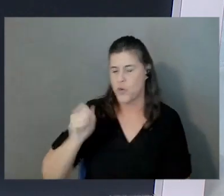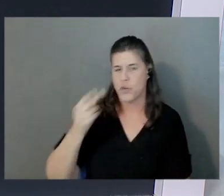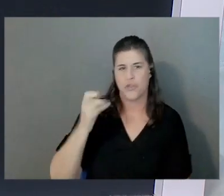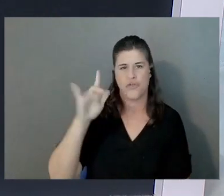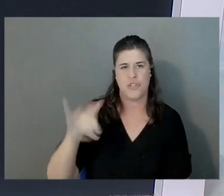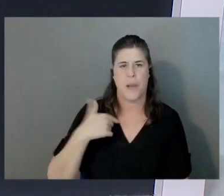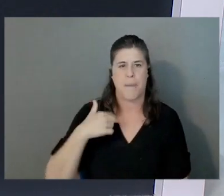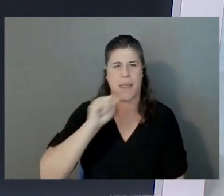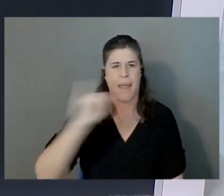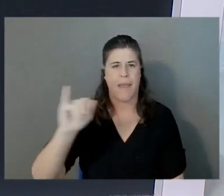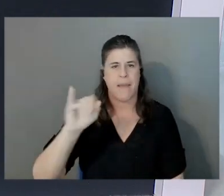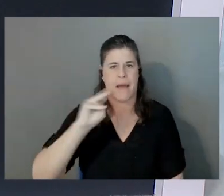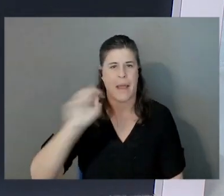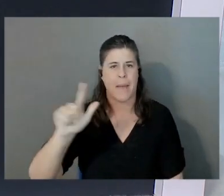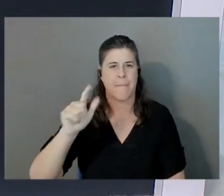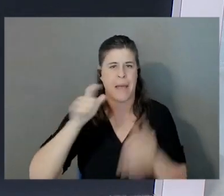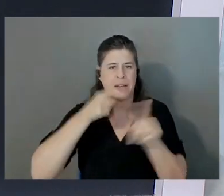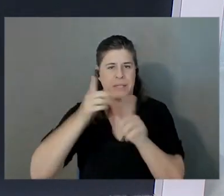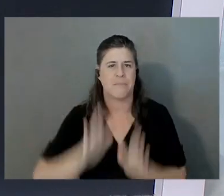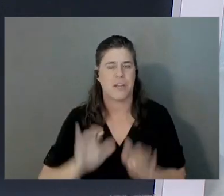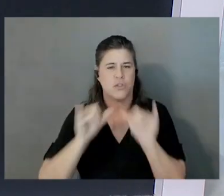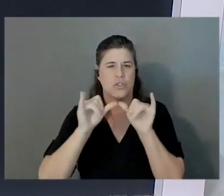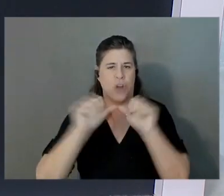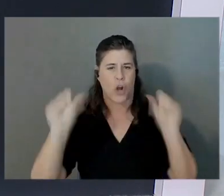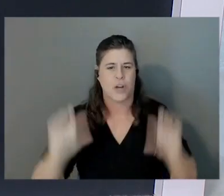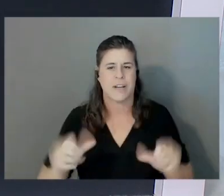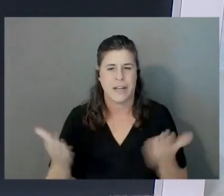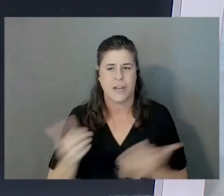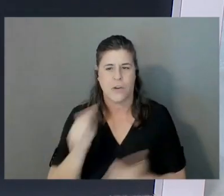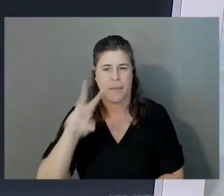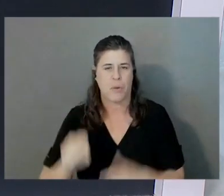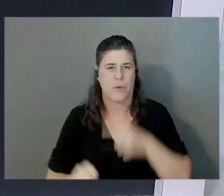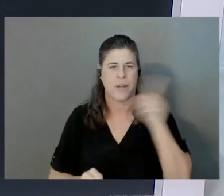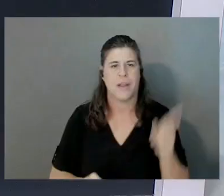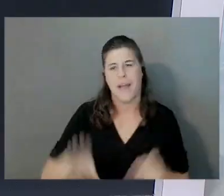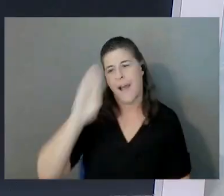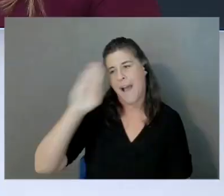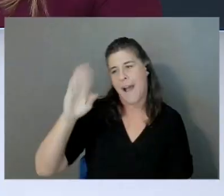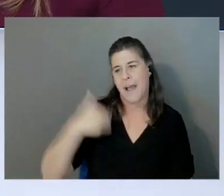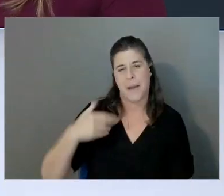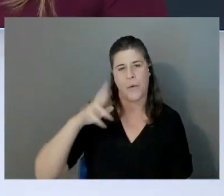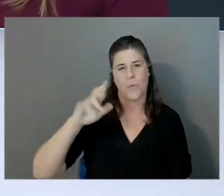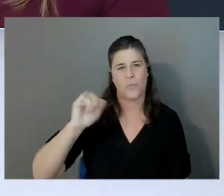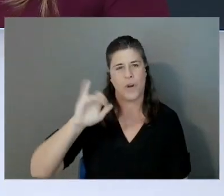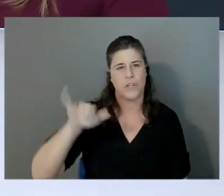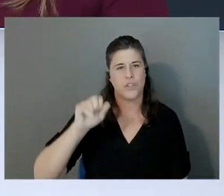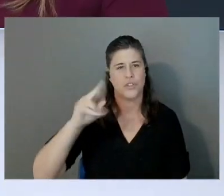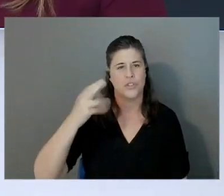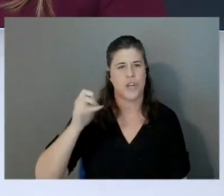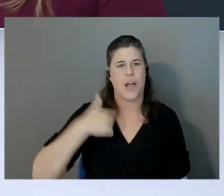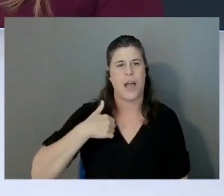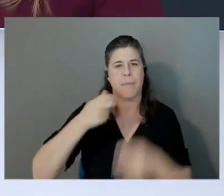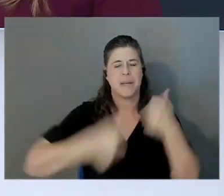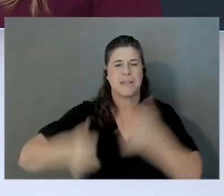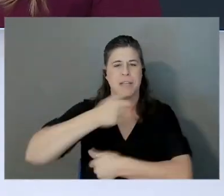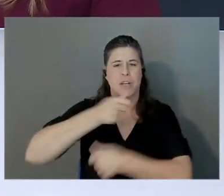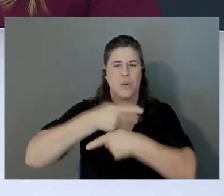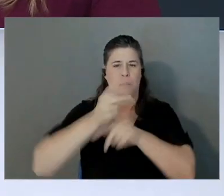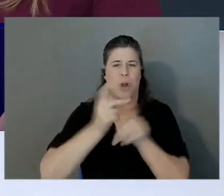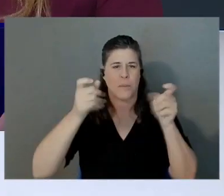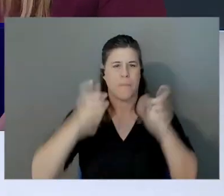ML Specialist Solutions Architect at AWS. Hi, everyone. My name is Rishabh. I'm a Senior Product Manager with Amazon SageMaker.